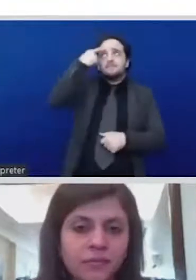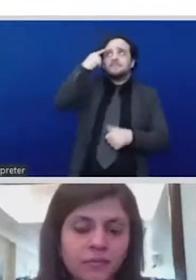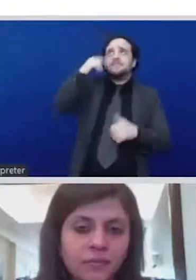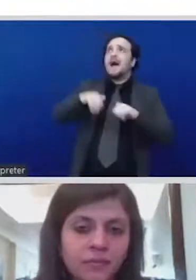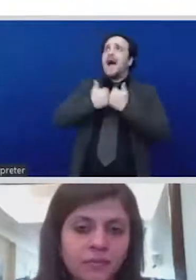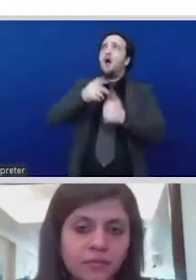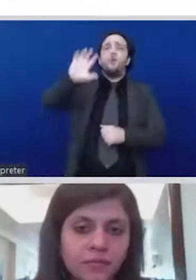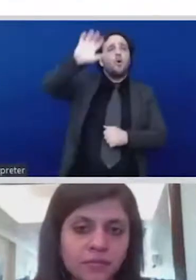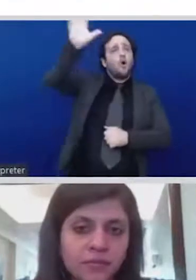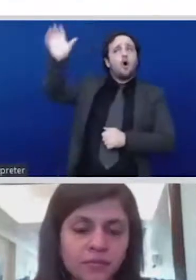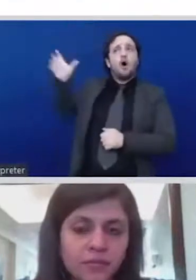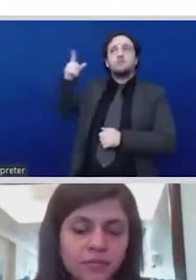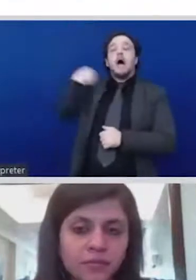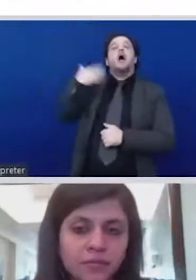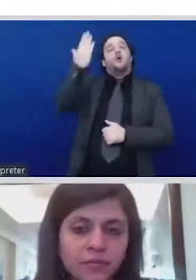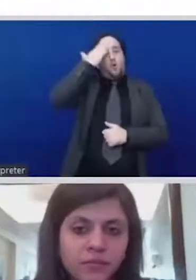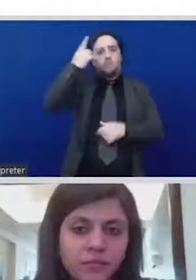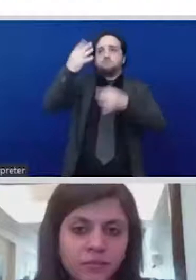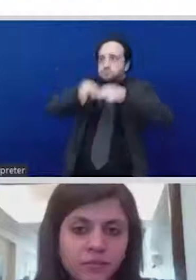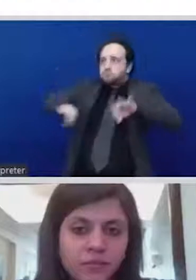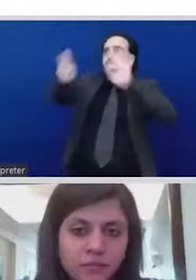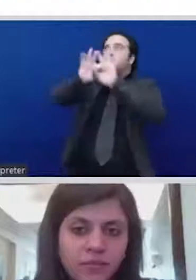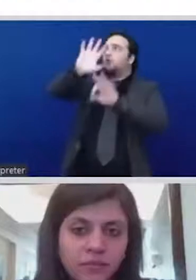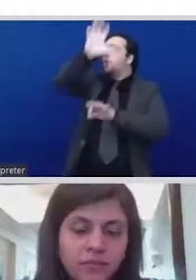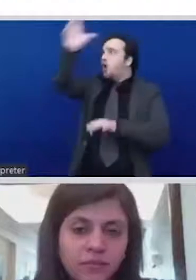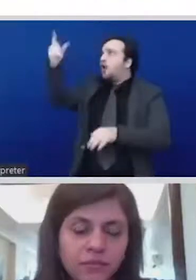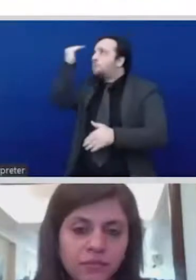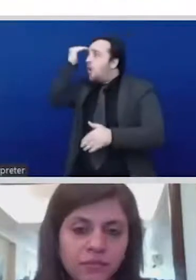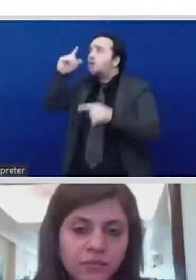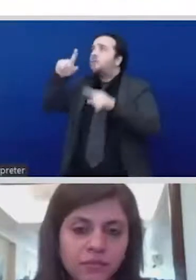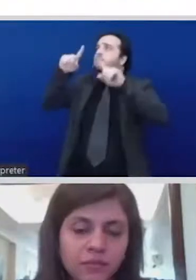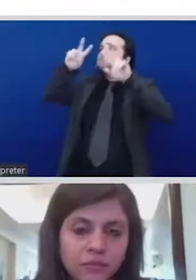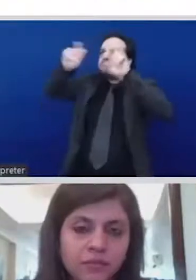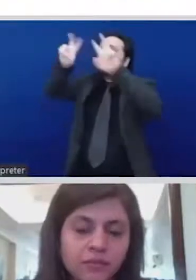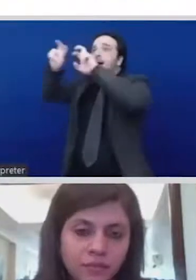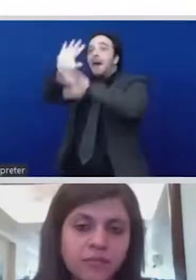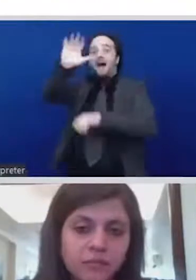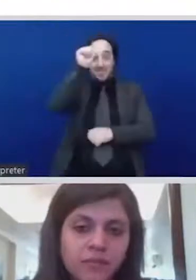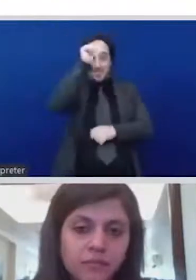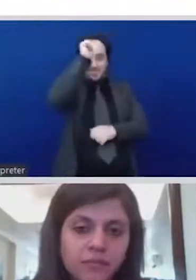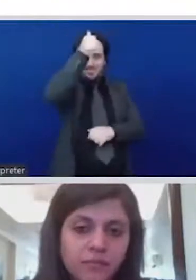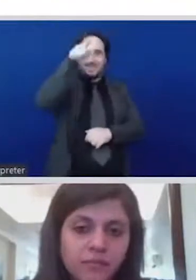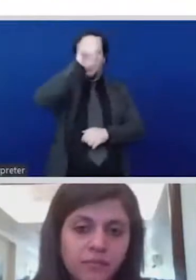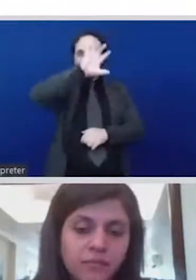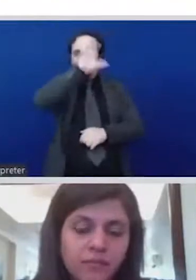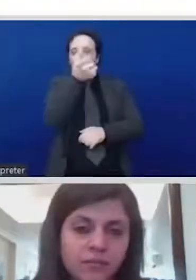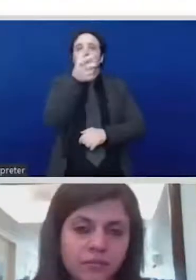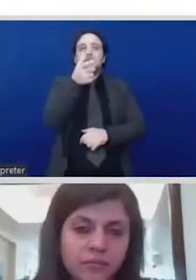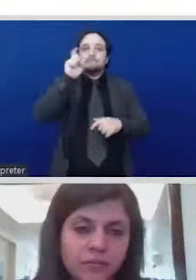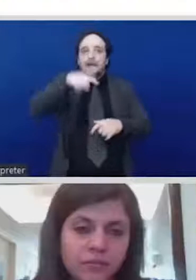know key to see what are the linkages and how to internationalize this movement for gender equality